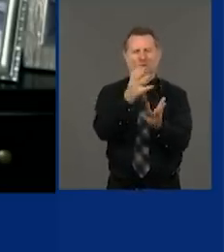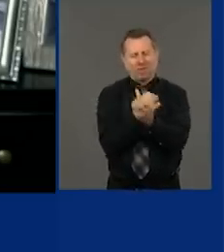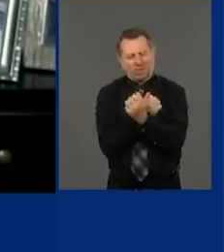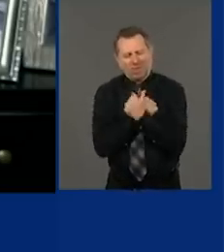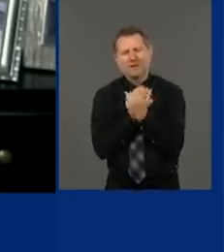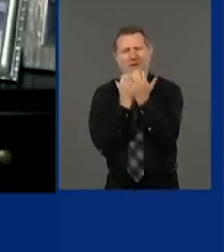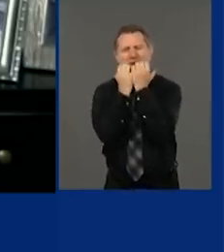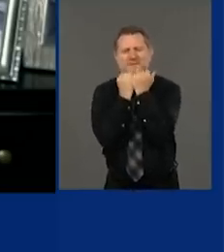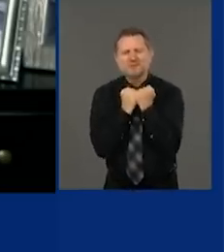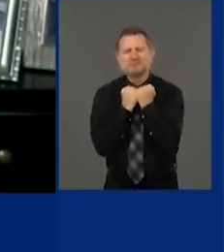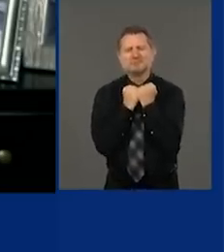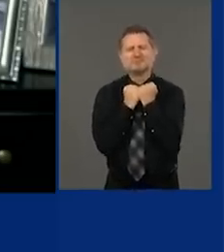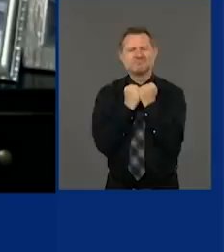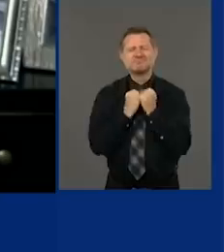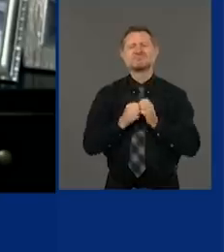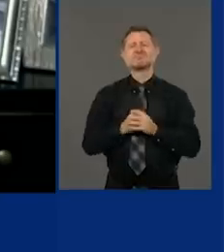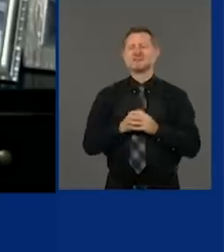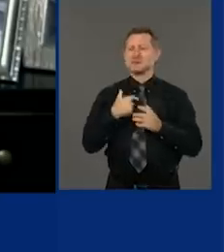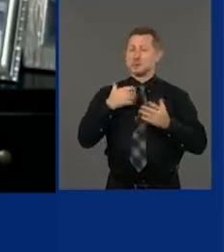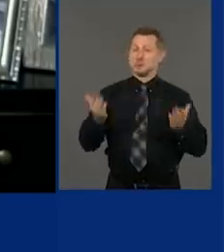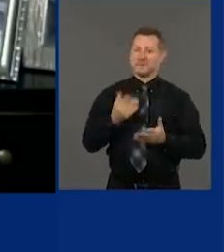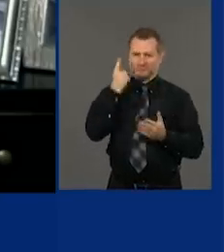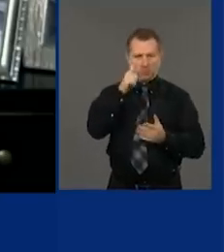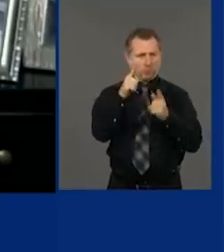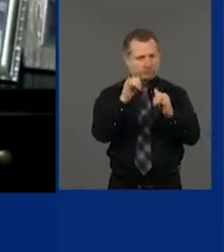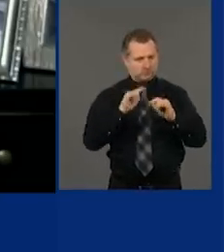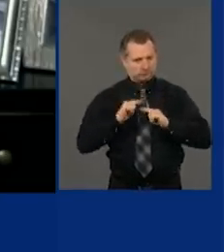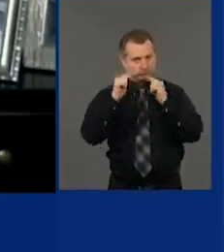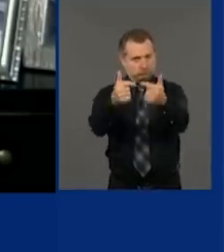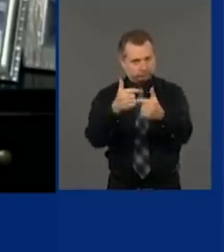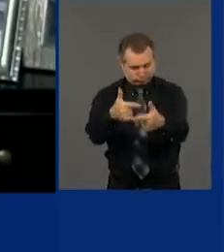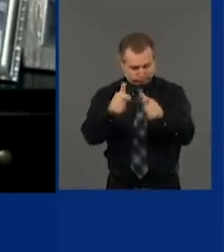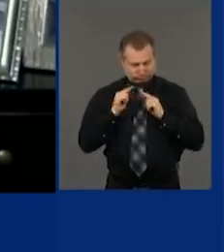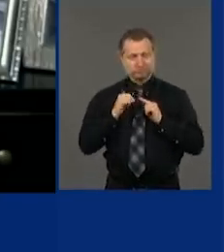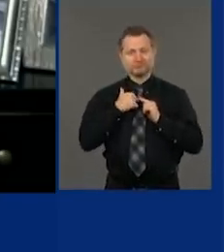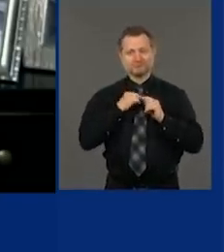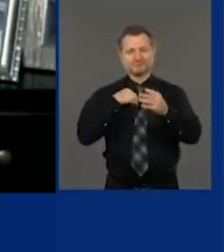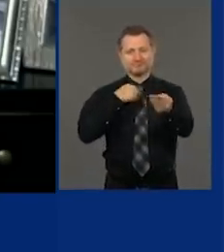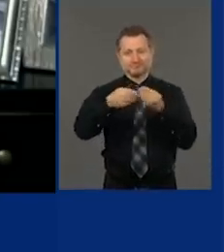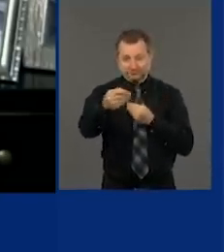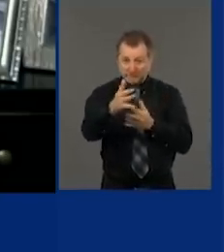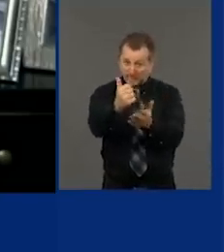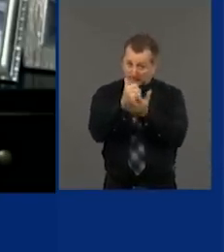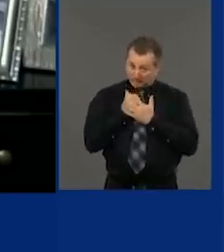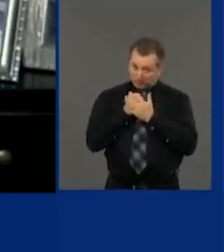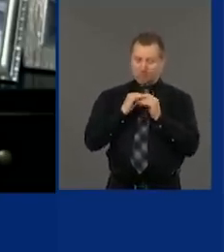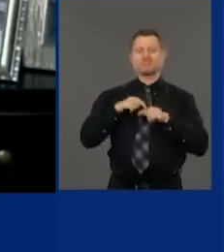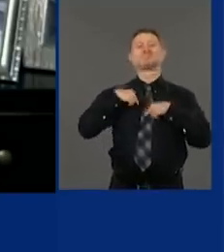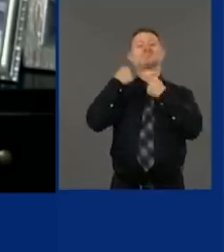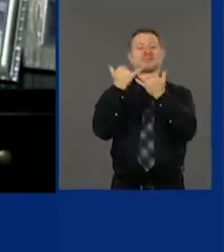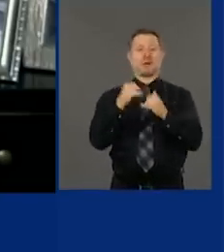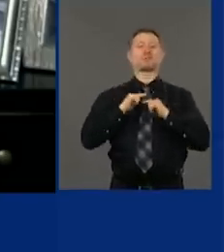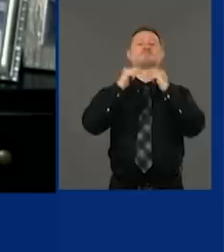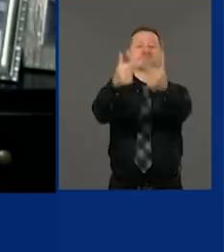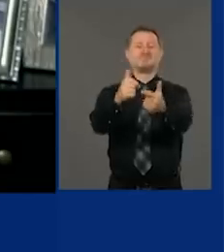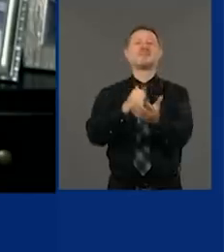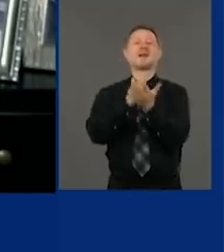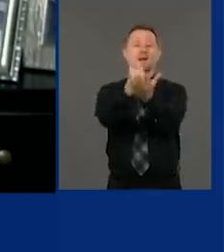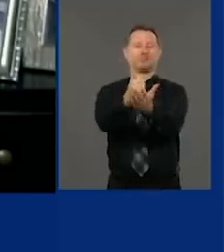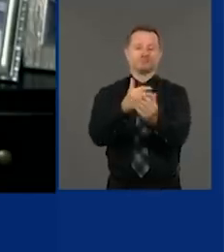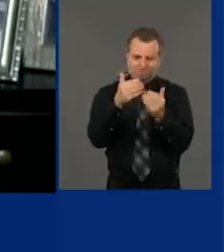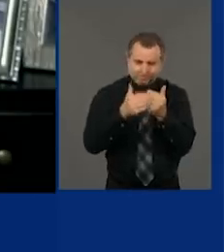we're here for you, the concept of pay forward. Whatever we can do on any level,